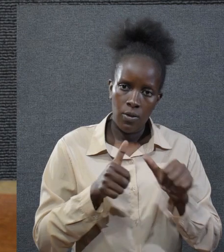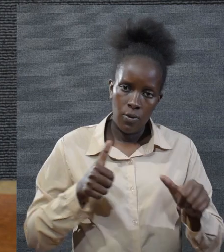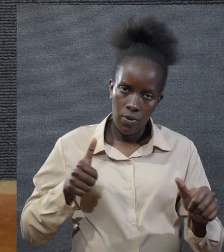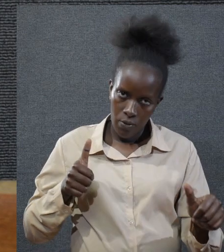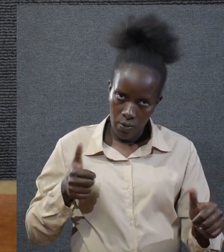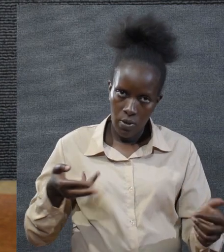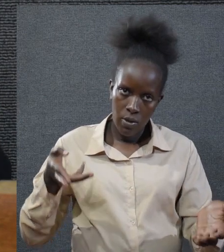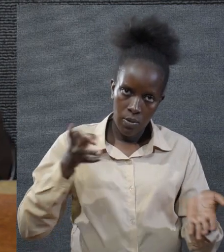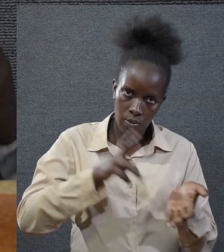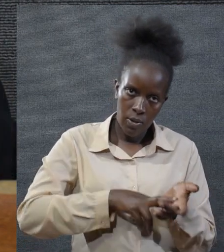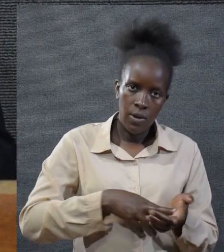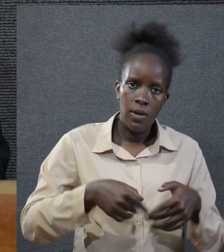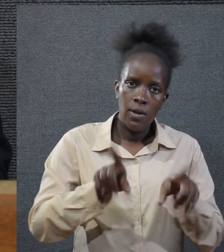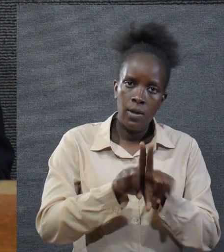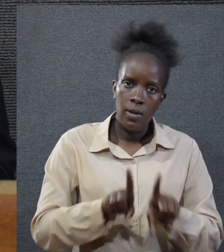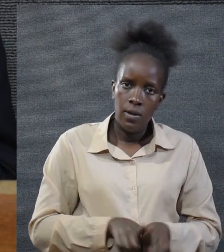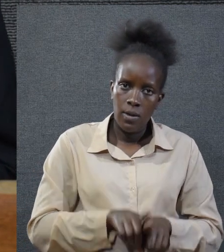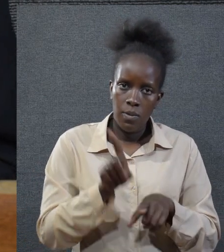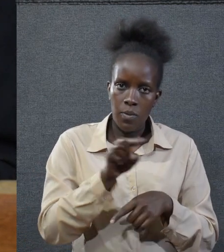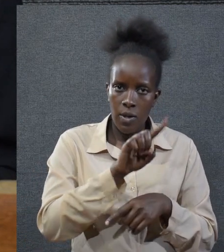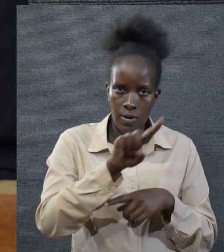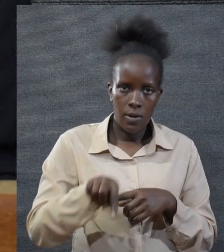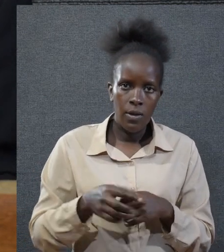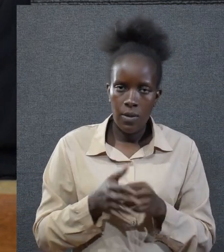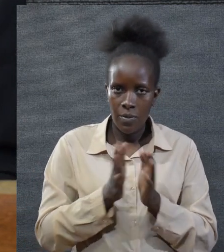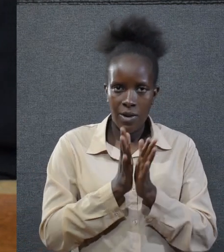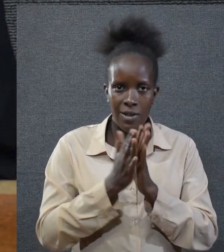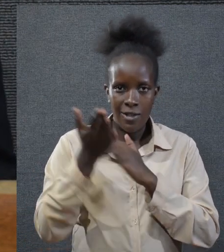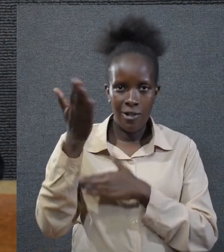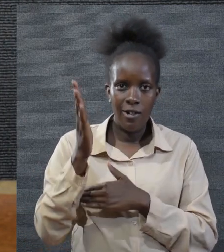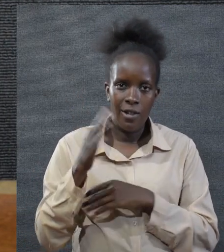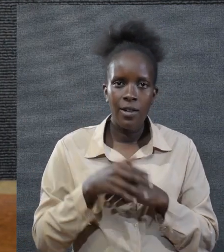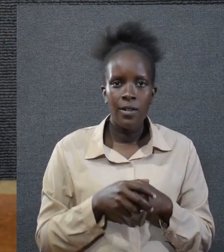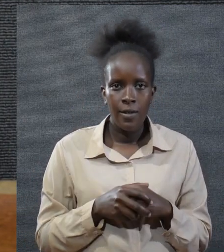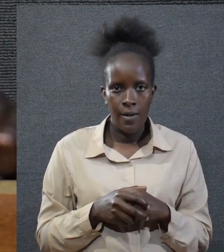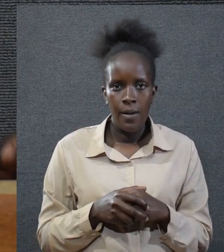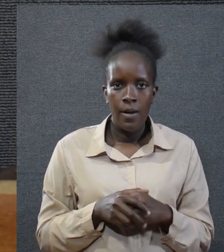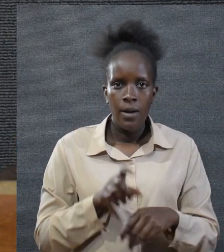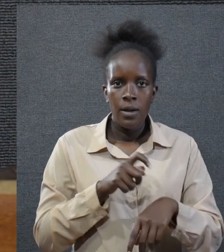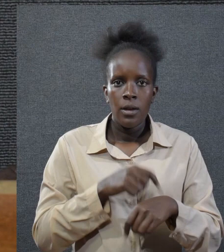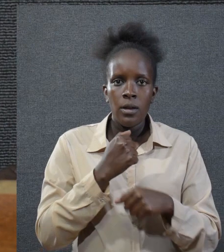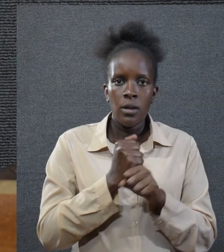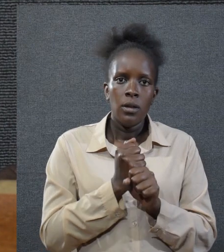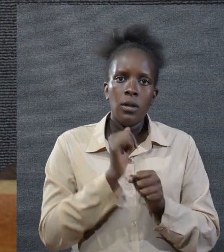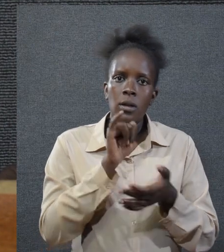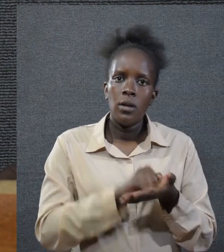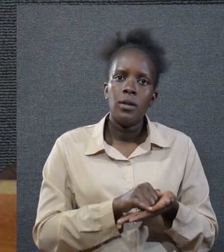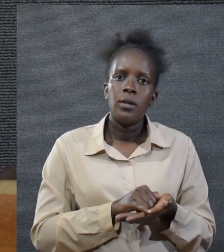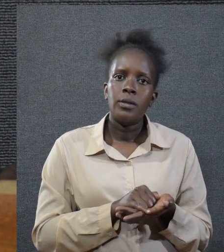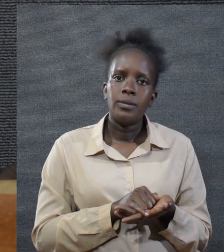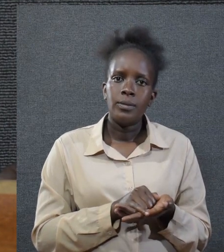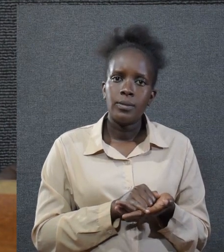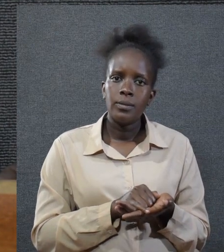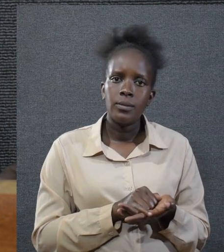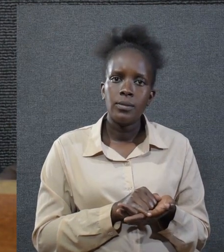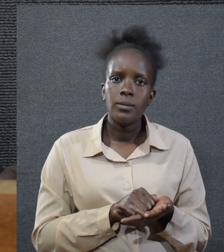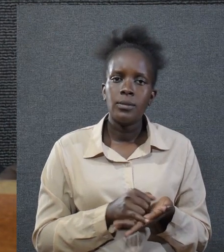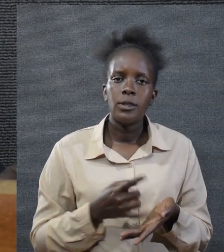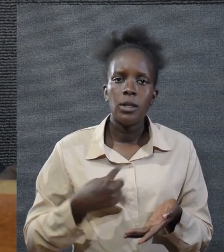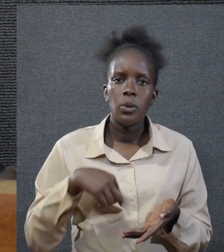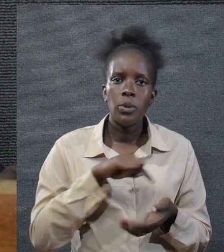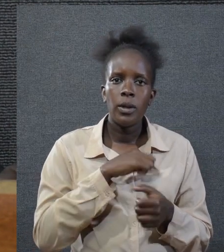to avoid repeating the same mistake praise the lord when we do that